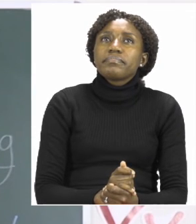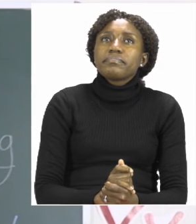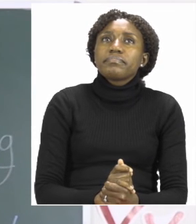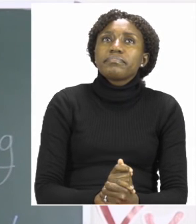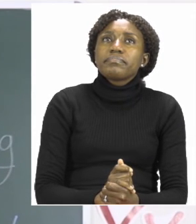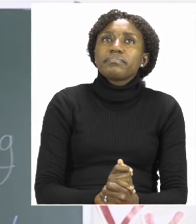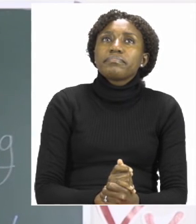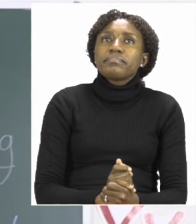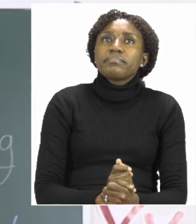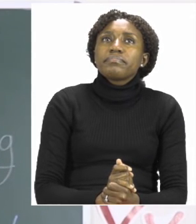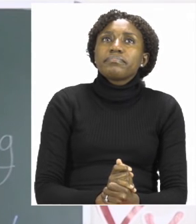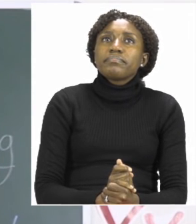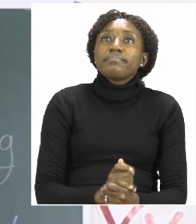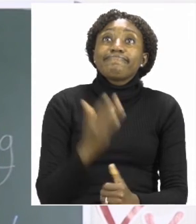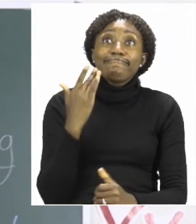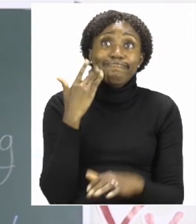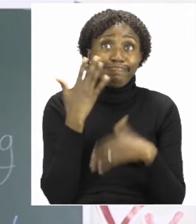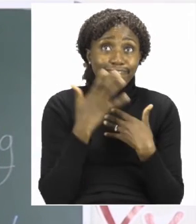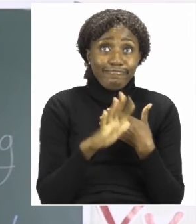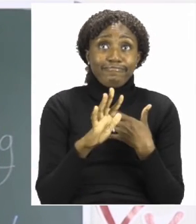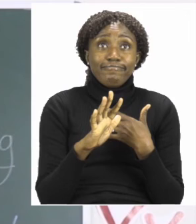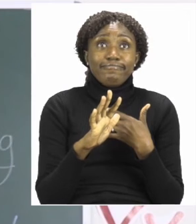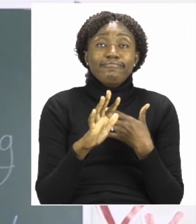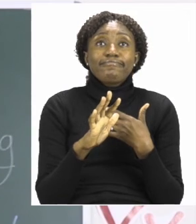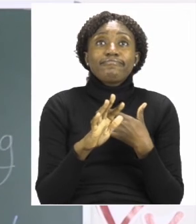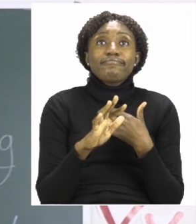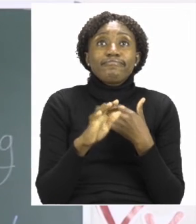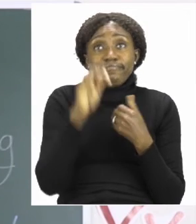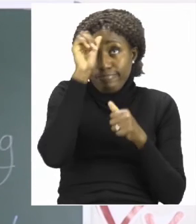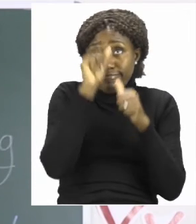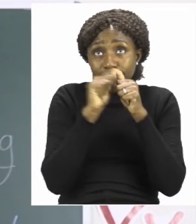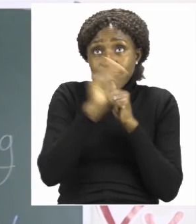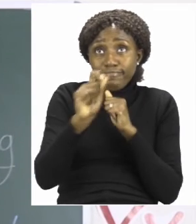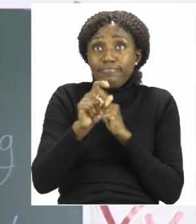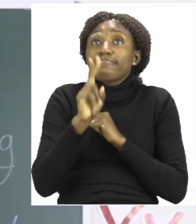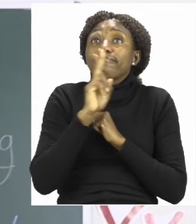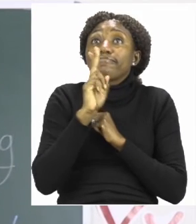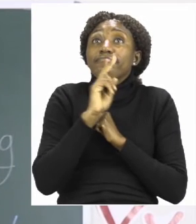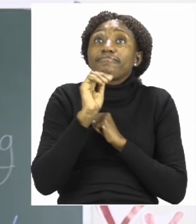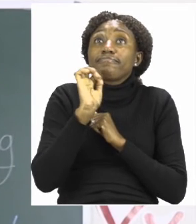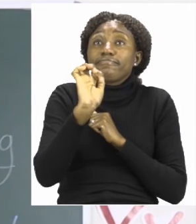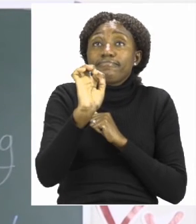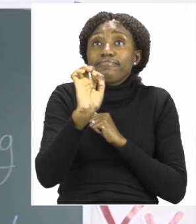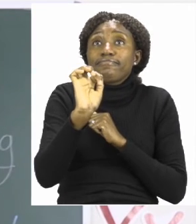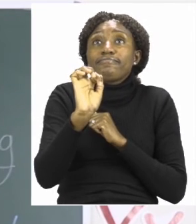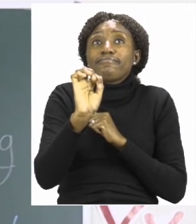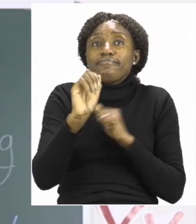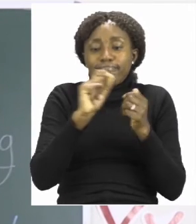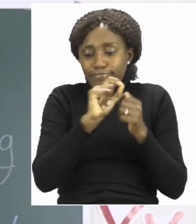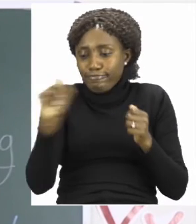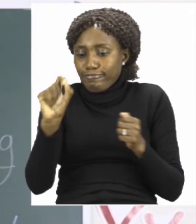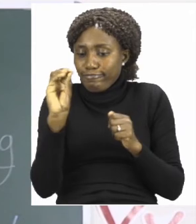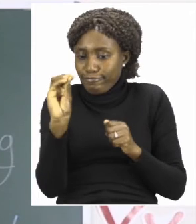sure. And when you are done counting, remember to write your answer on the line on the